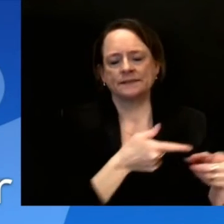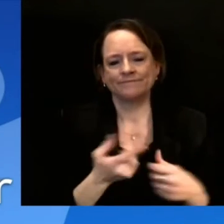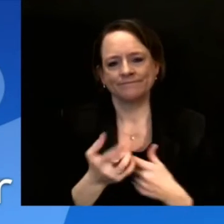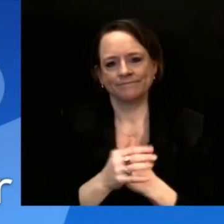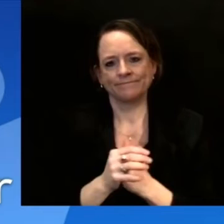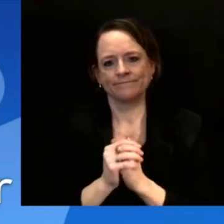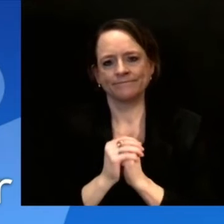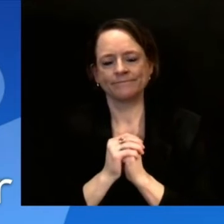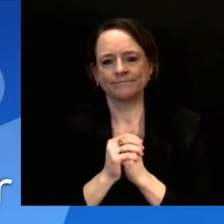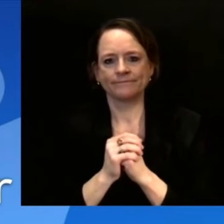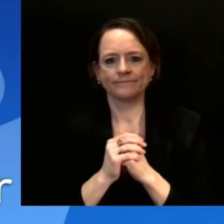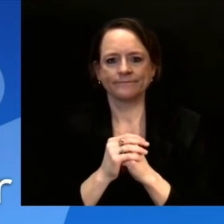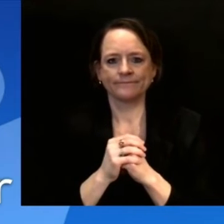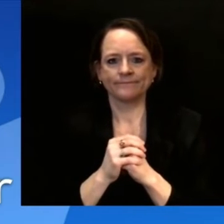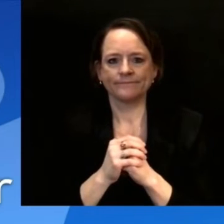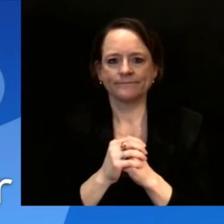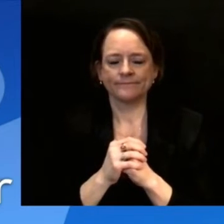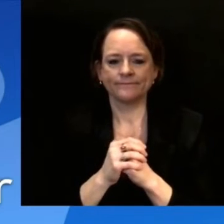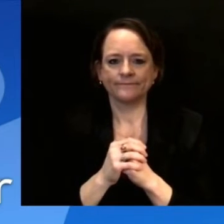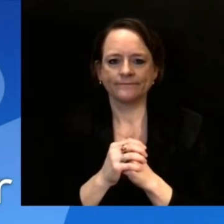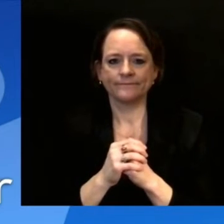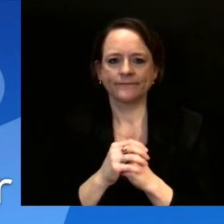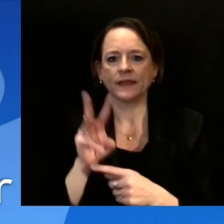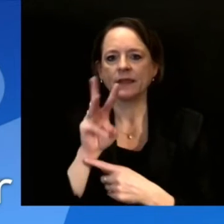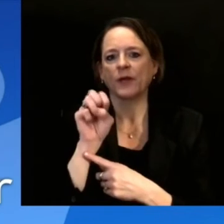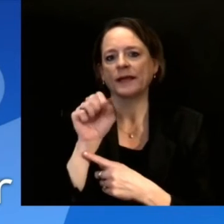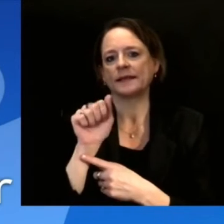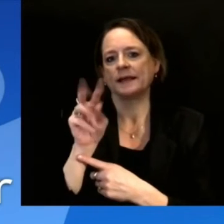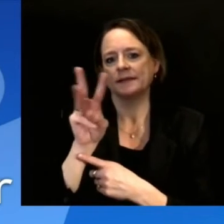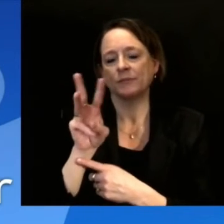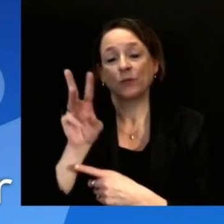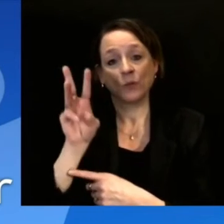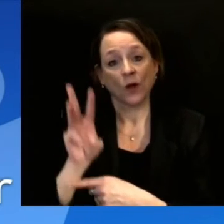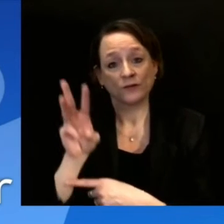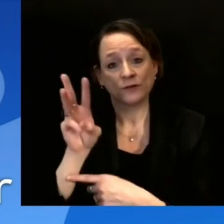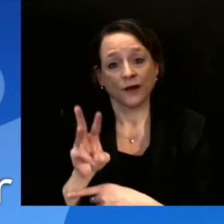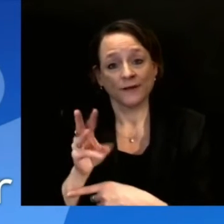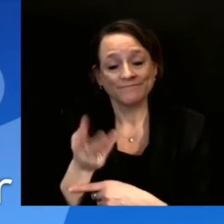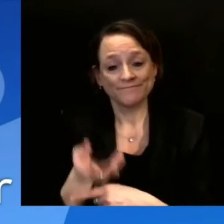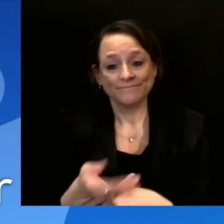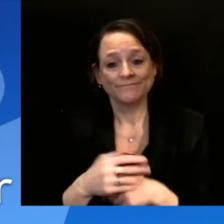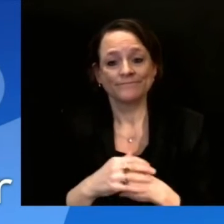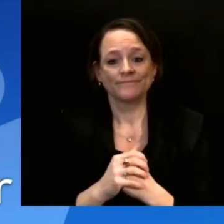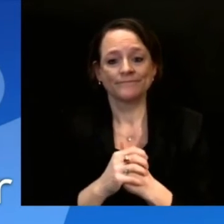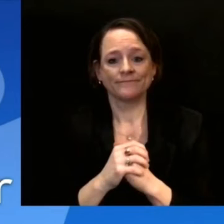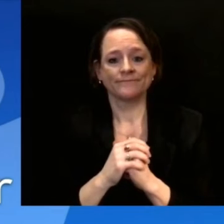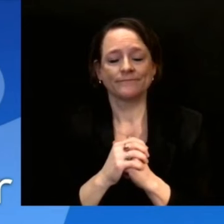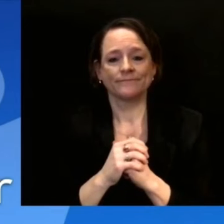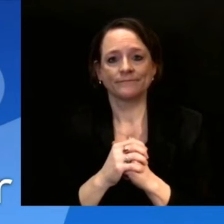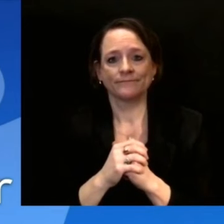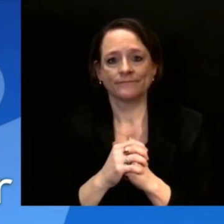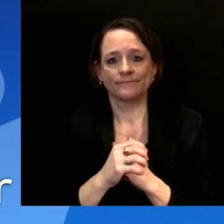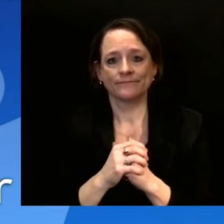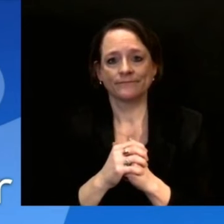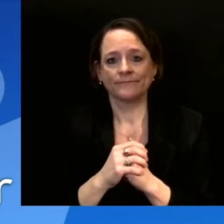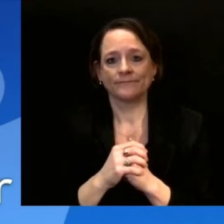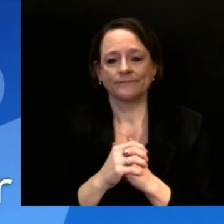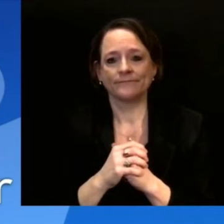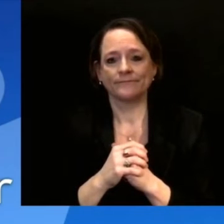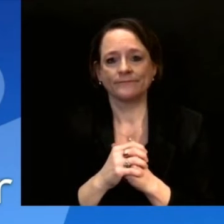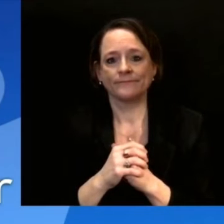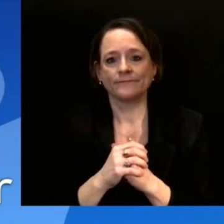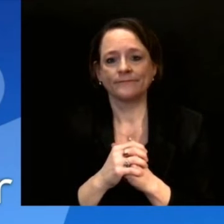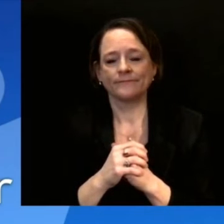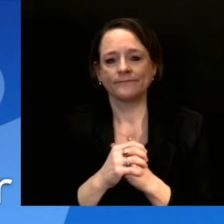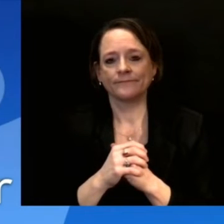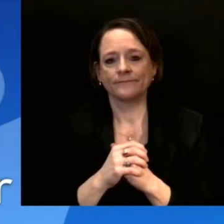Hi, thank you. So when it comes to the vaccination phases, I feel like for 65 plus, it was pretty easy to prove just